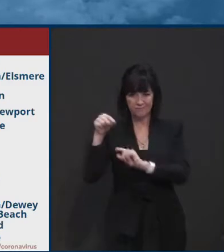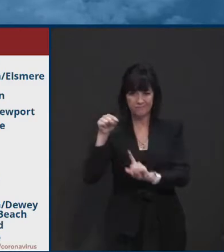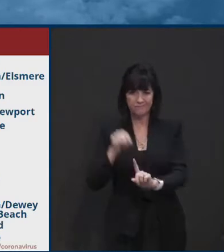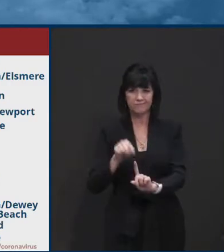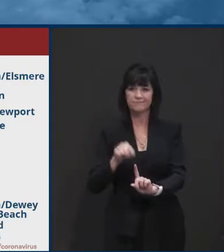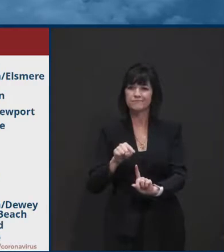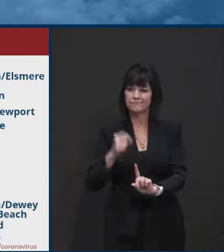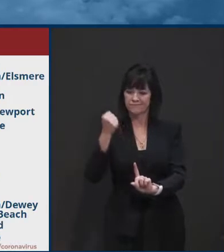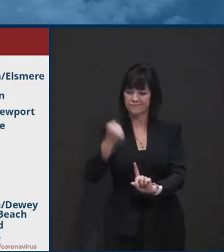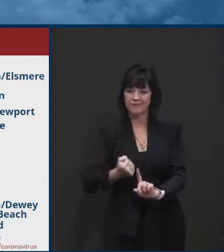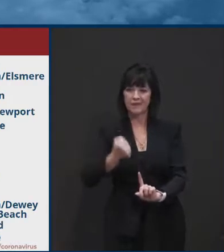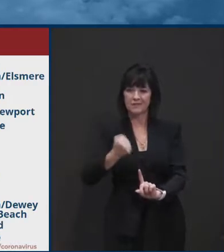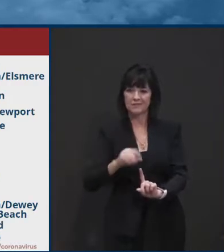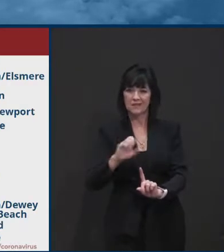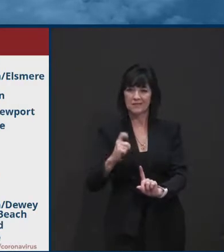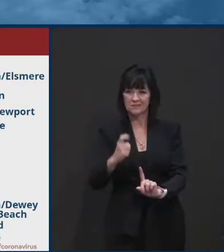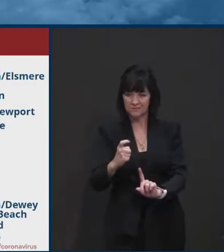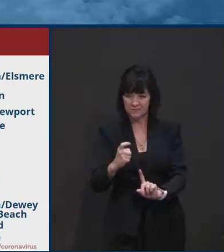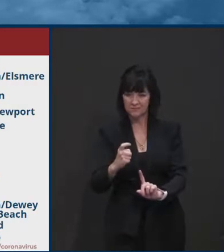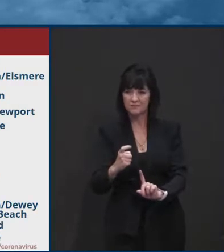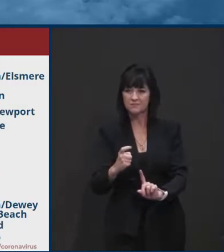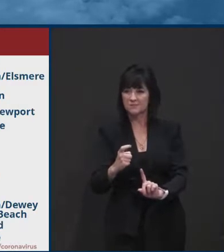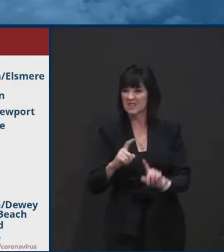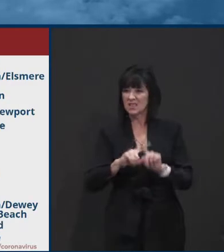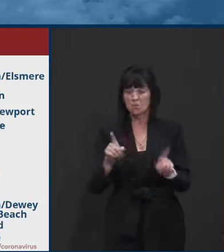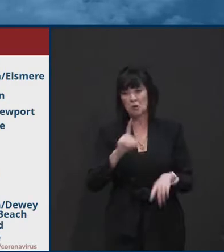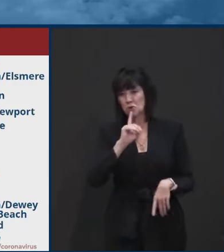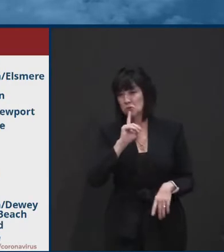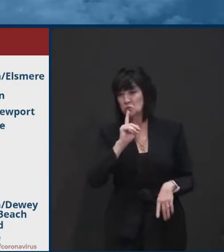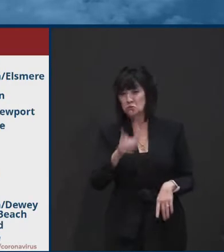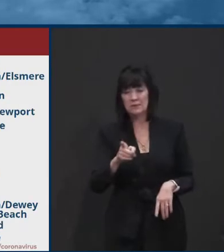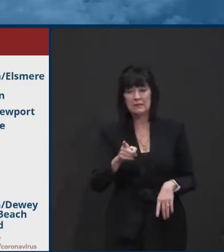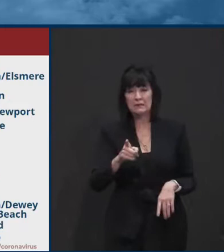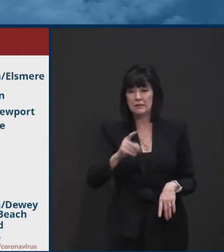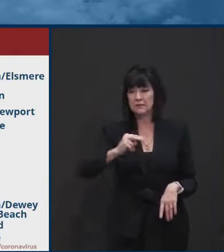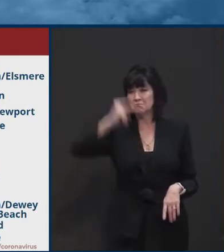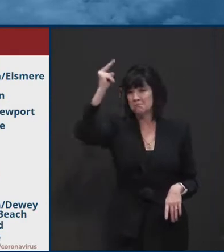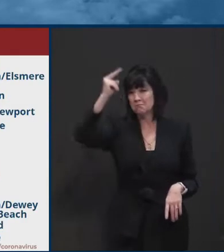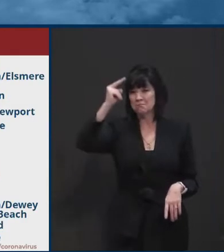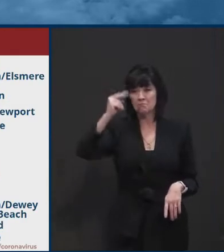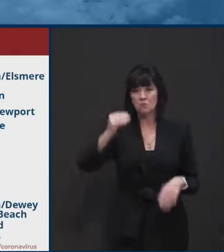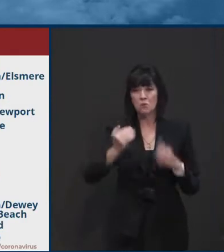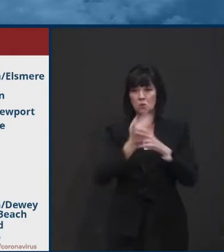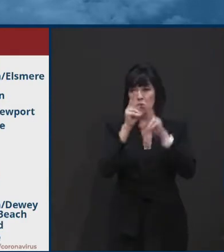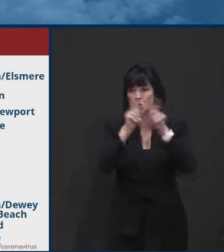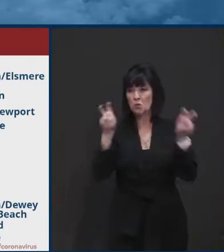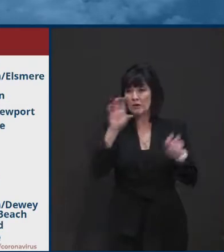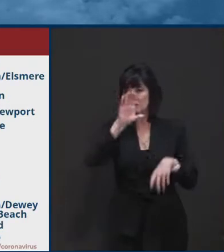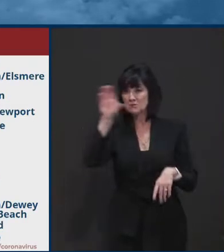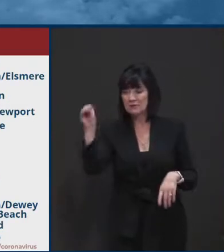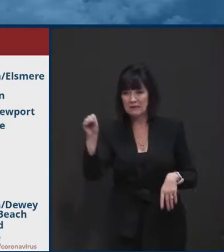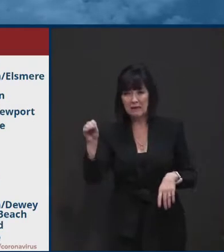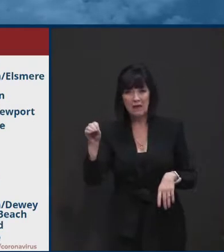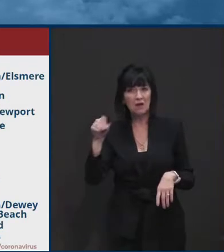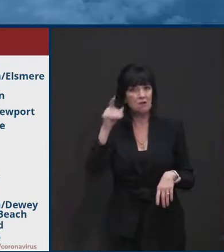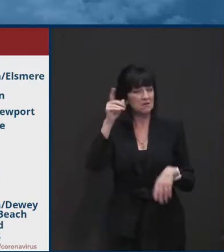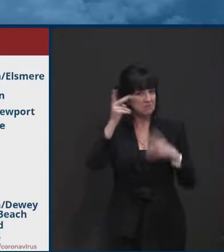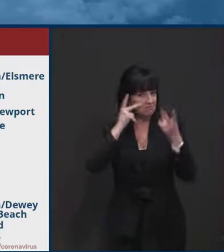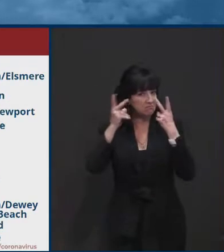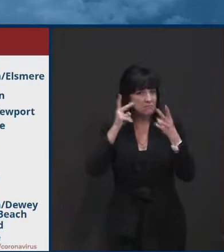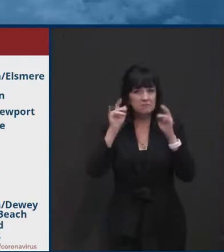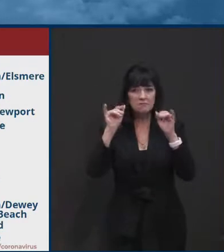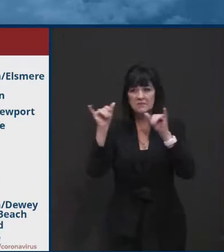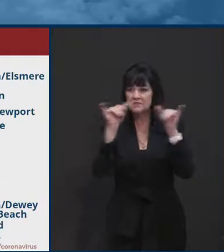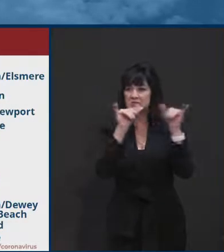for quite a while. Um, but really, Newcastle County has also seen significant increases. In fact, the